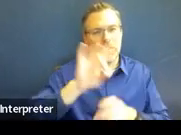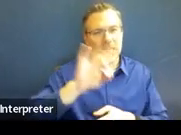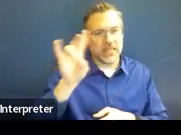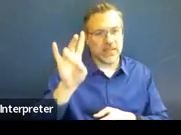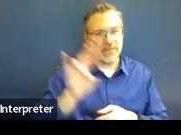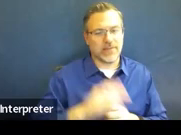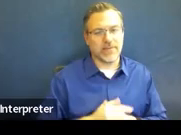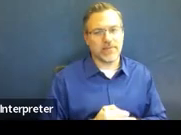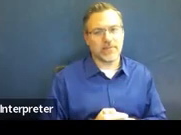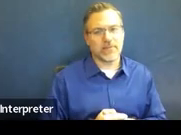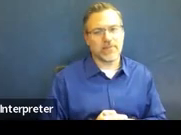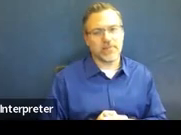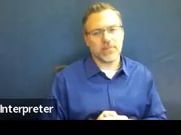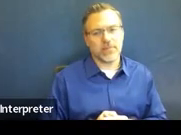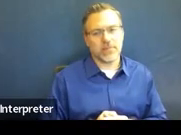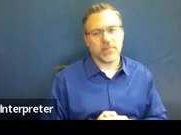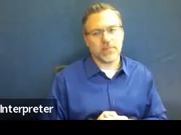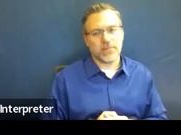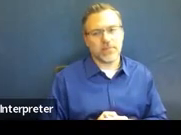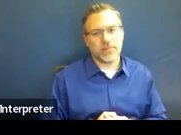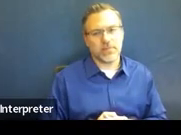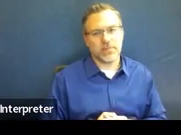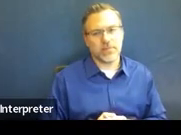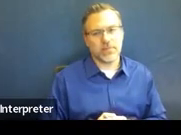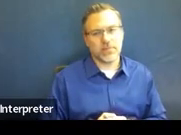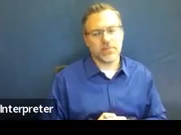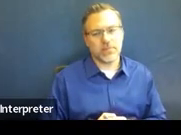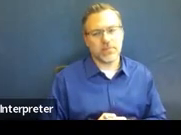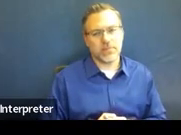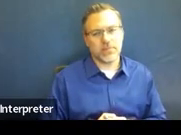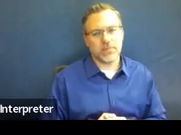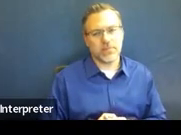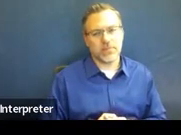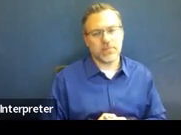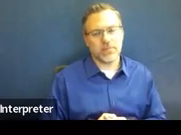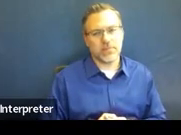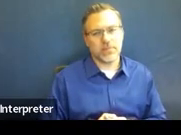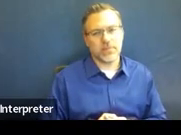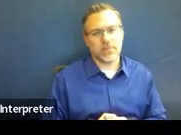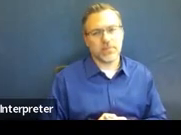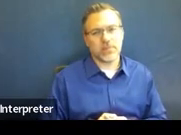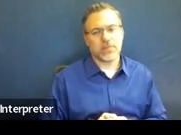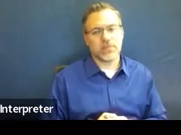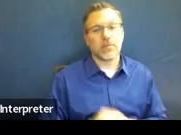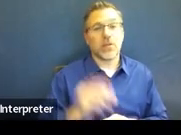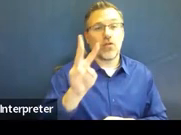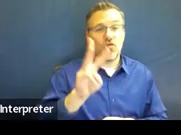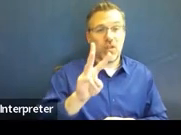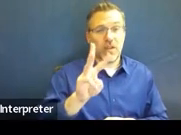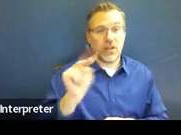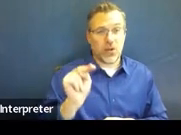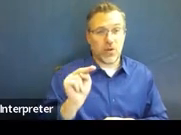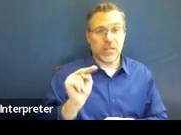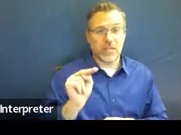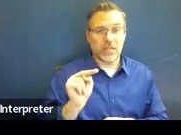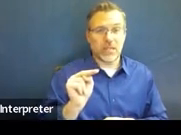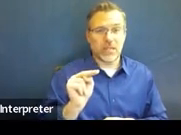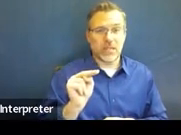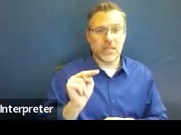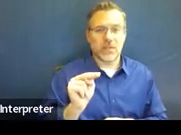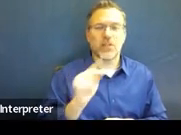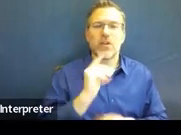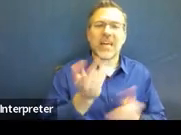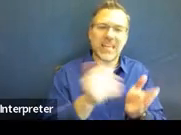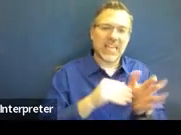and the written notice really describes those team decisions,